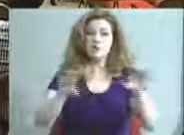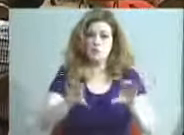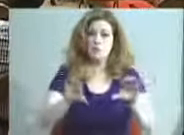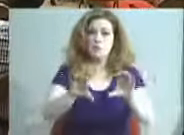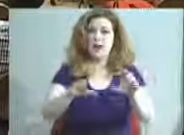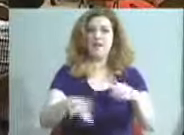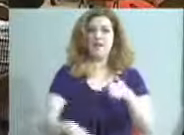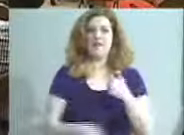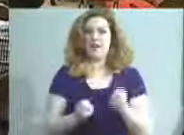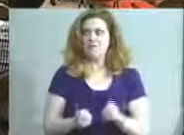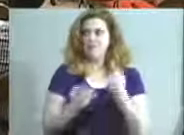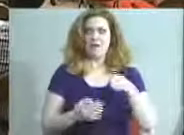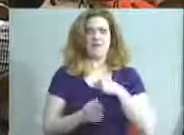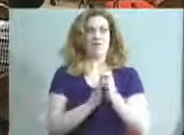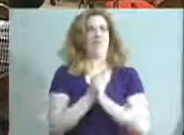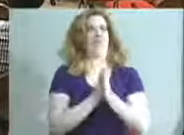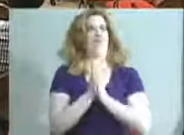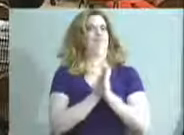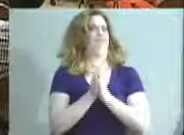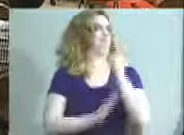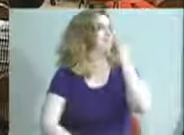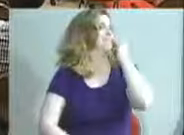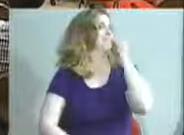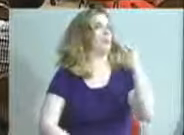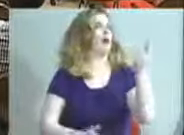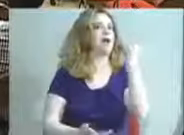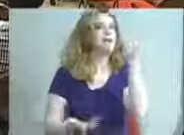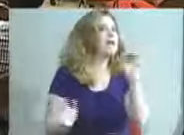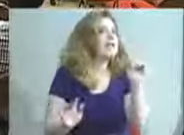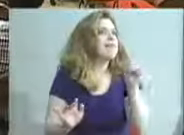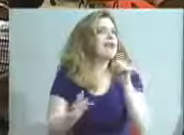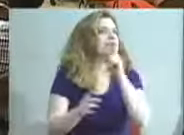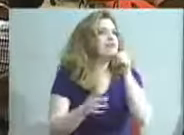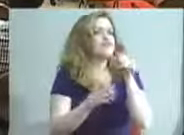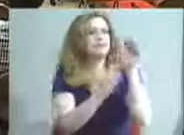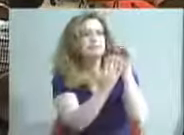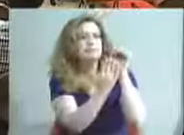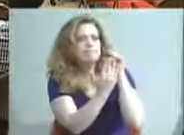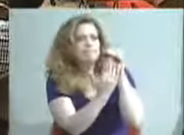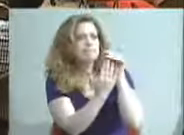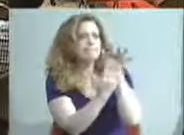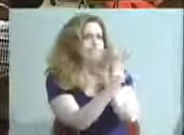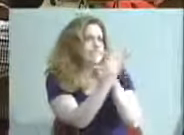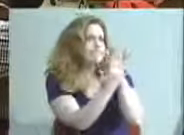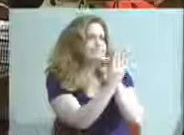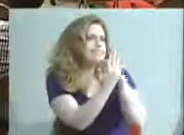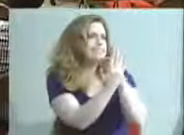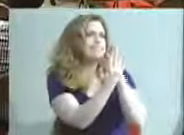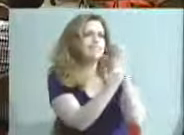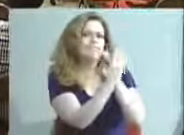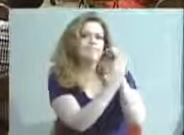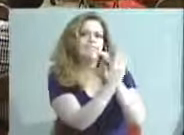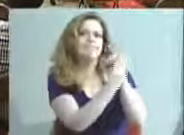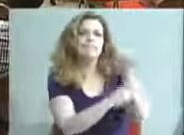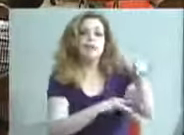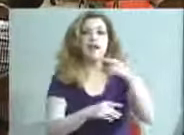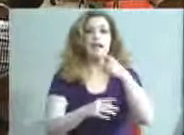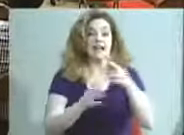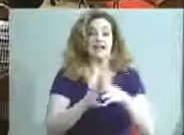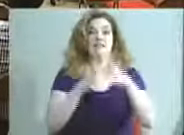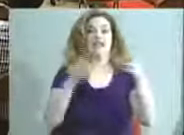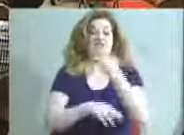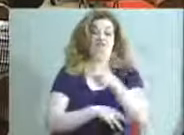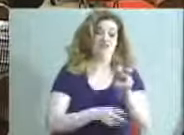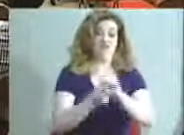eager to see what that looks like in person. And they have seen, as I say, a shift, a substantial shift in their